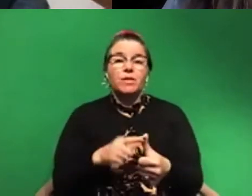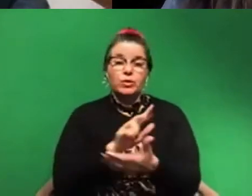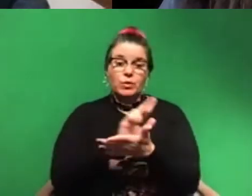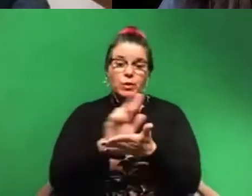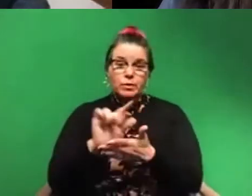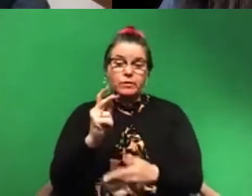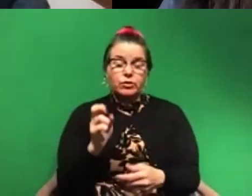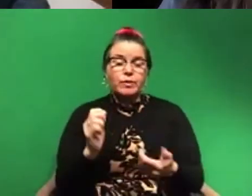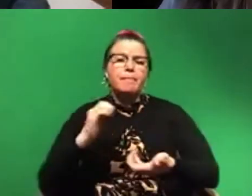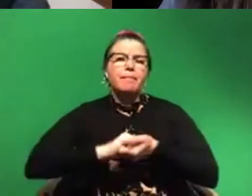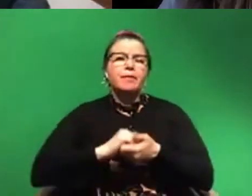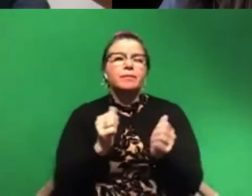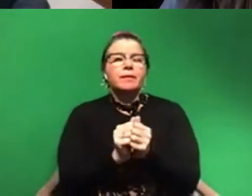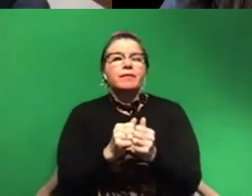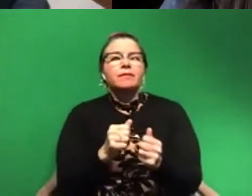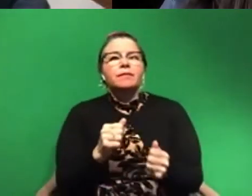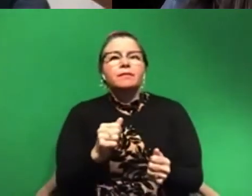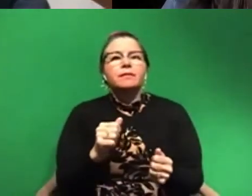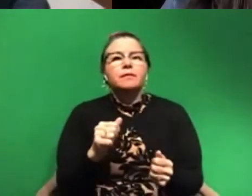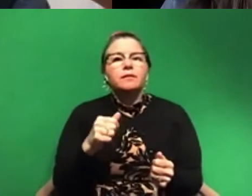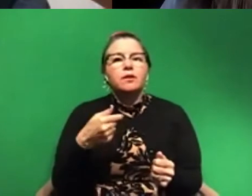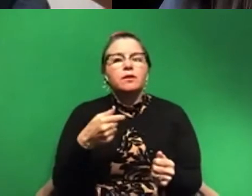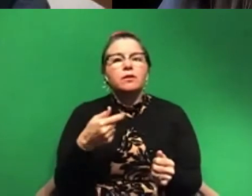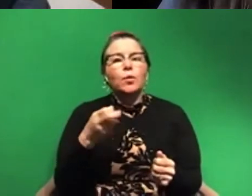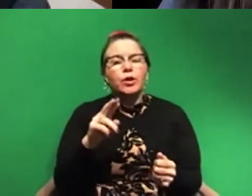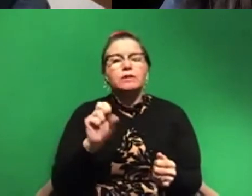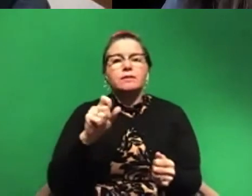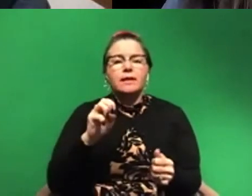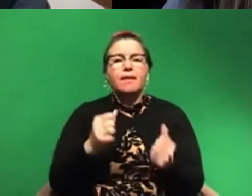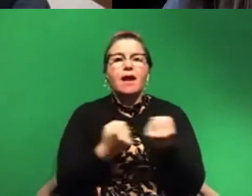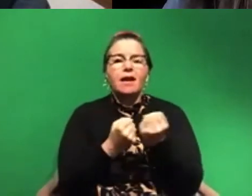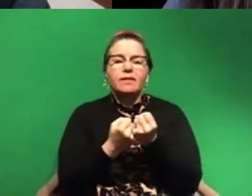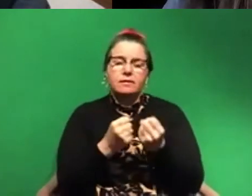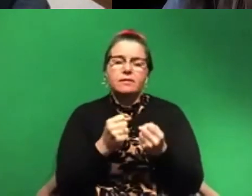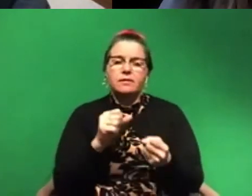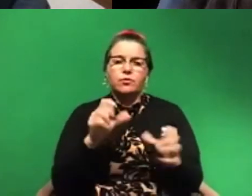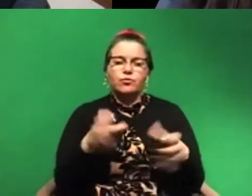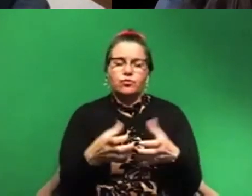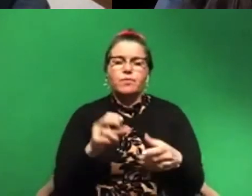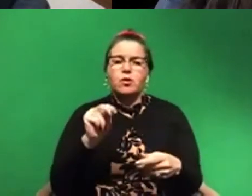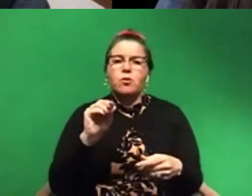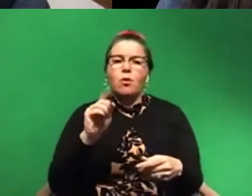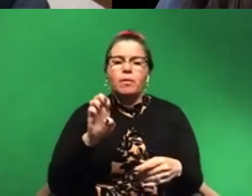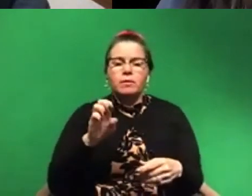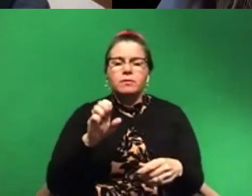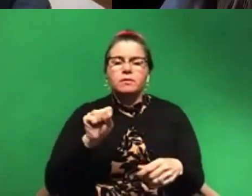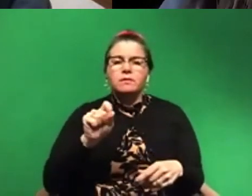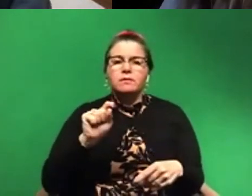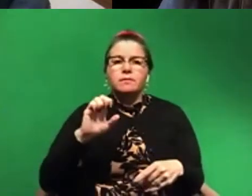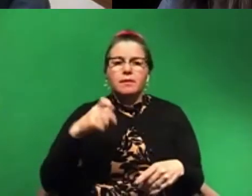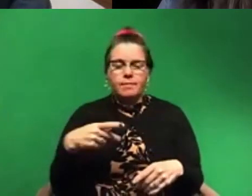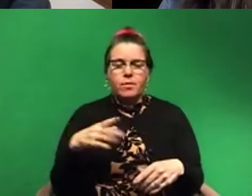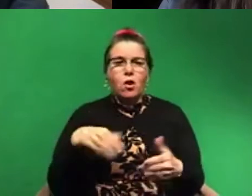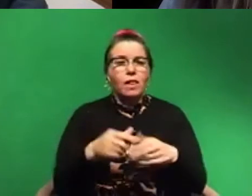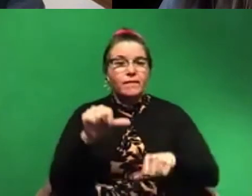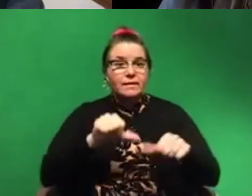up with a queer and STEM advocacy group called Noglestep. And we have all of our scientists in the first three weeks are